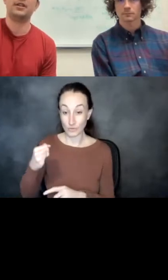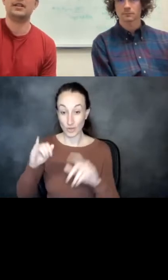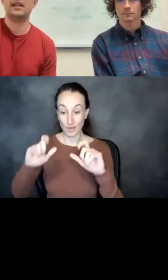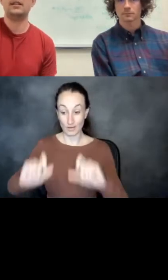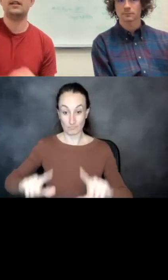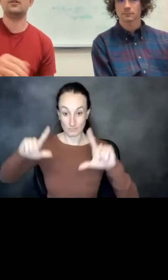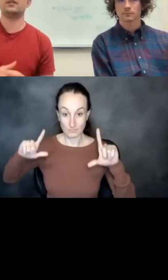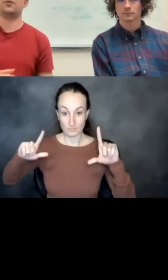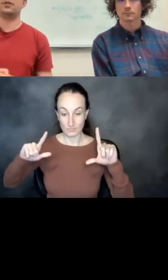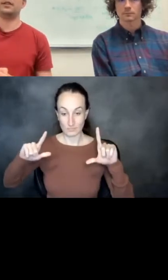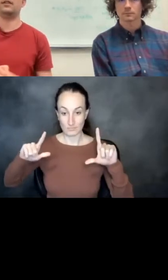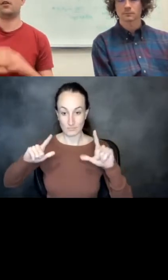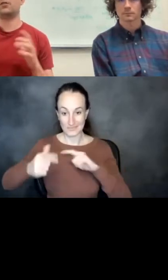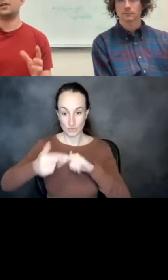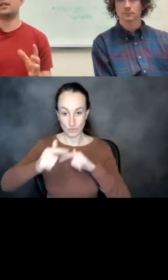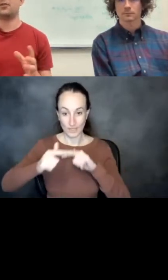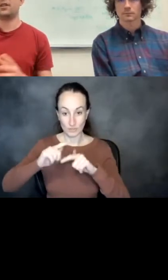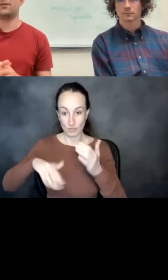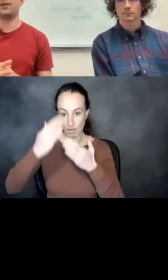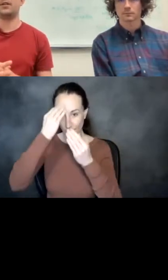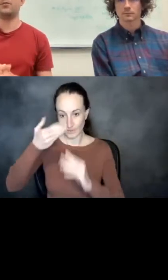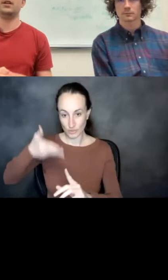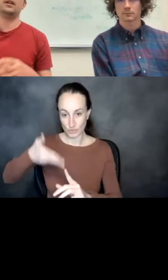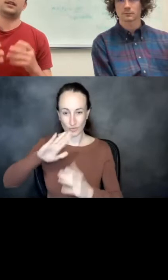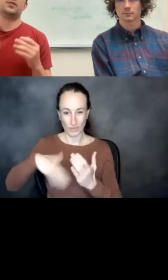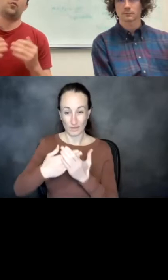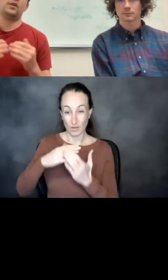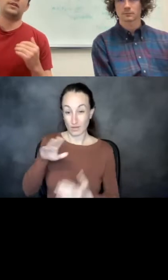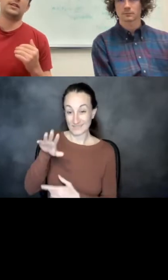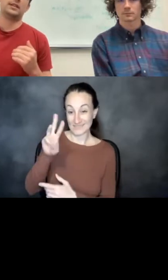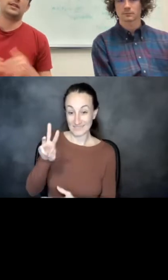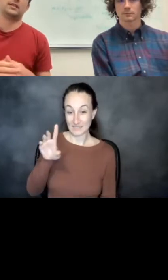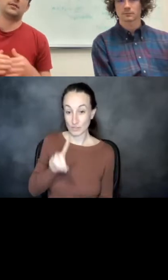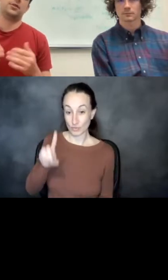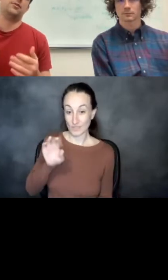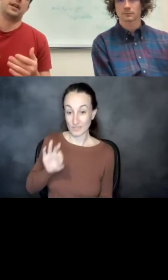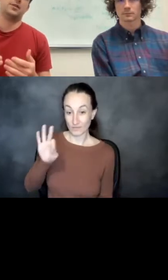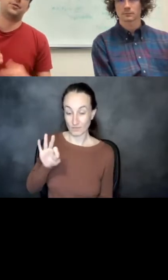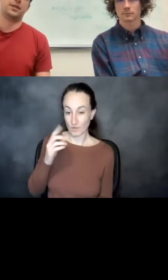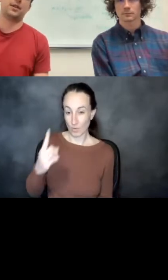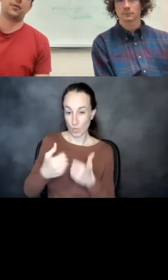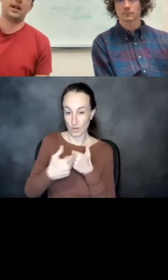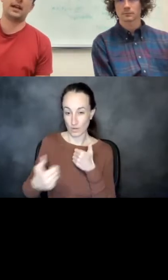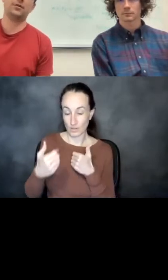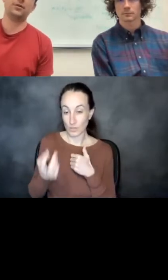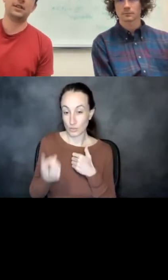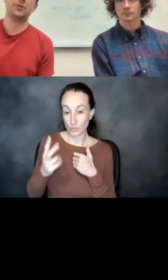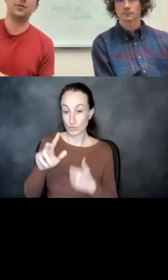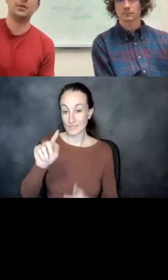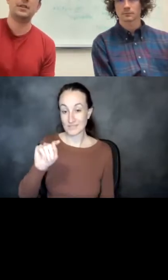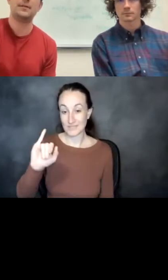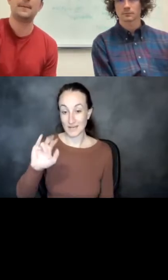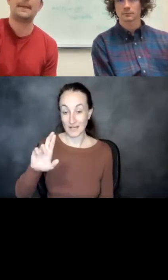information contained there is really all six degrees of freedom. That's one distance, two dihedrals, and three angle